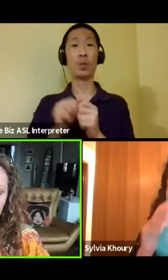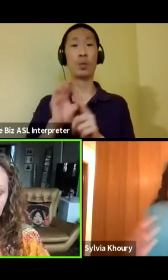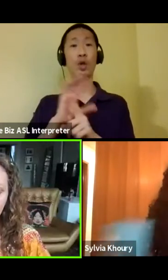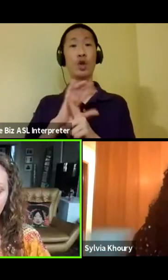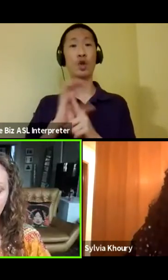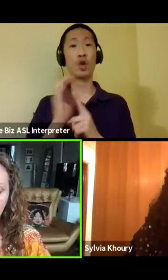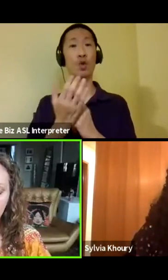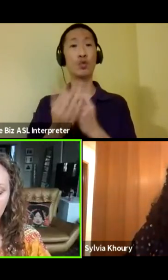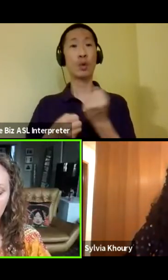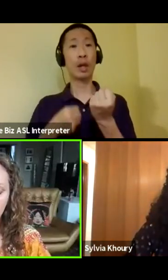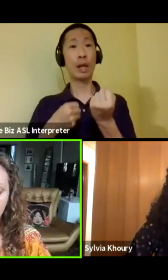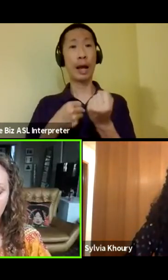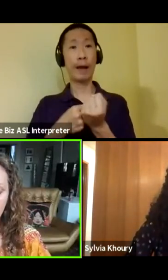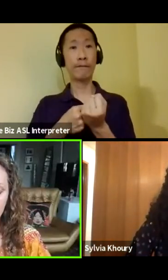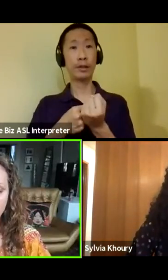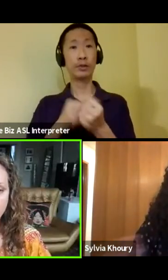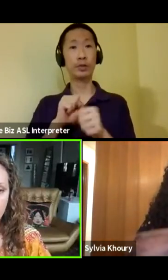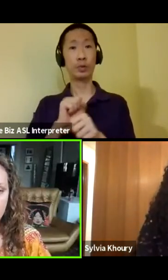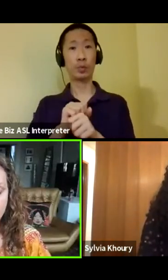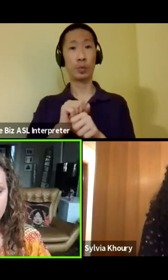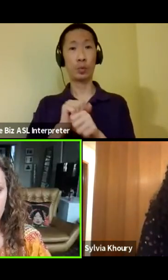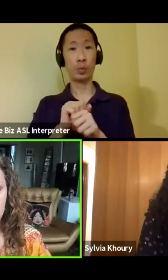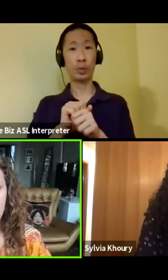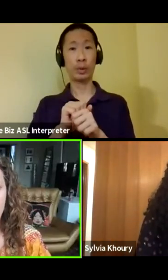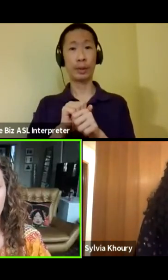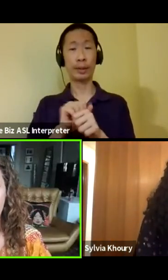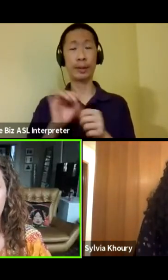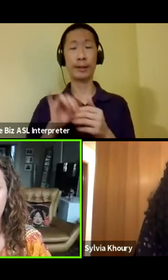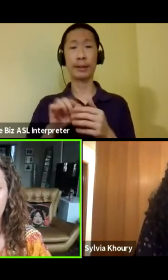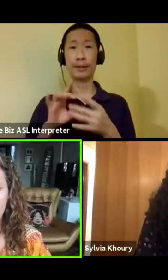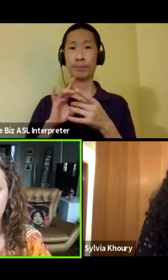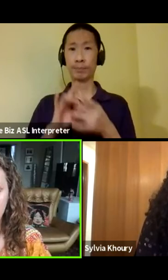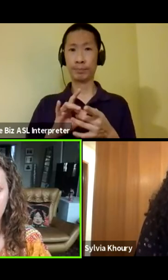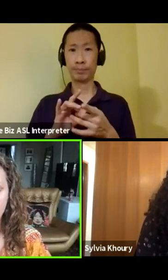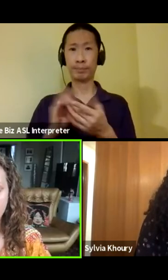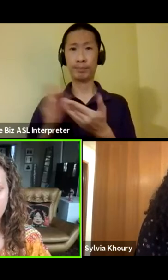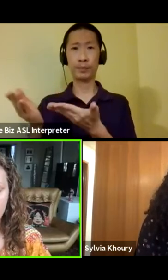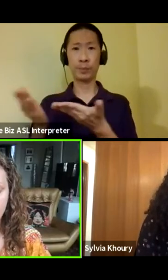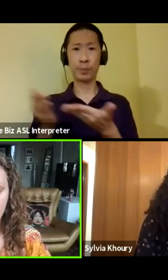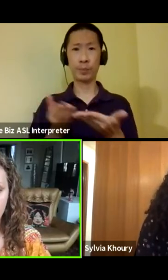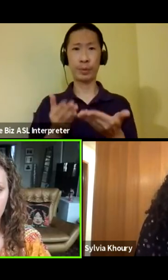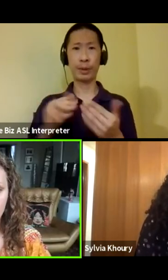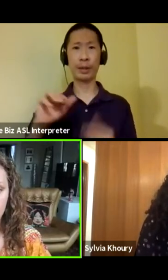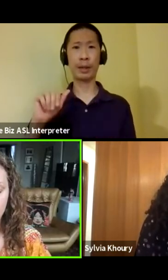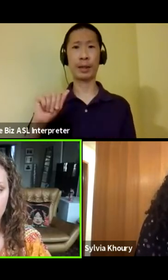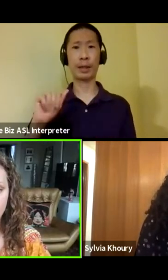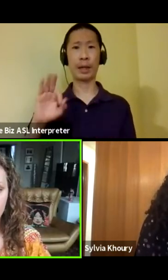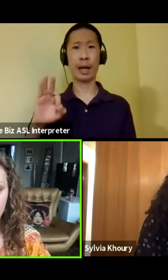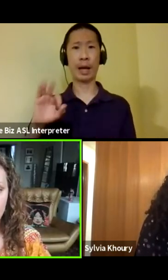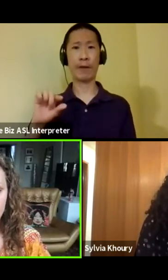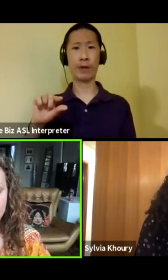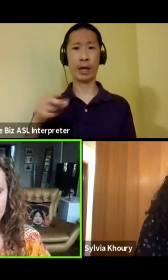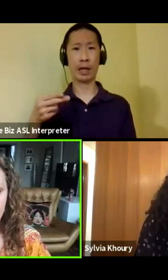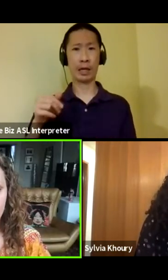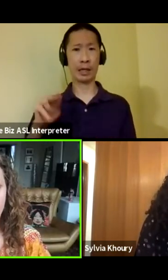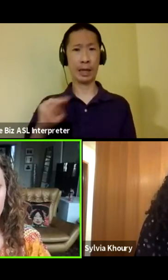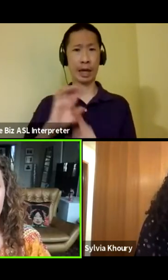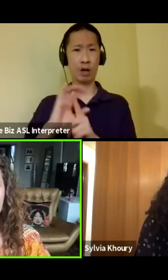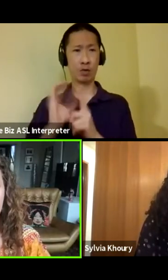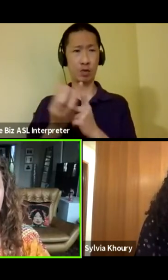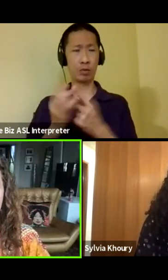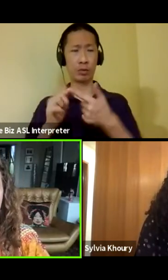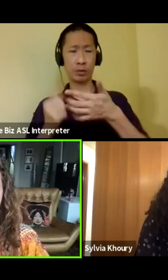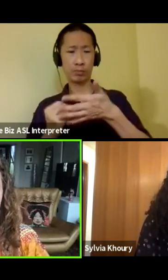advocacy work, that I do is all about bringing Afghan culture in the forefront of any